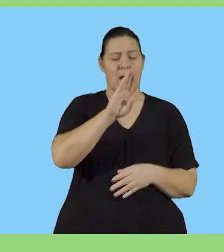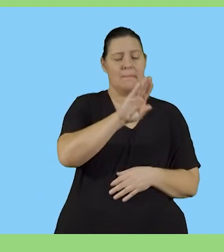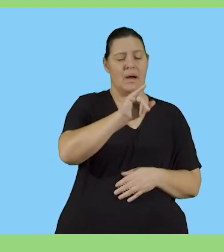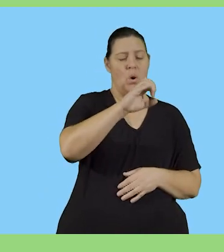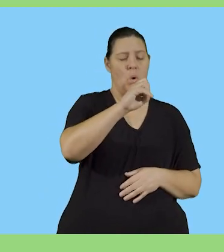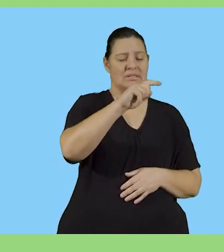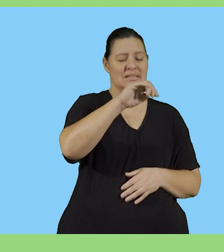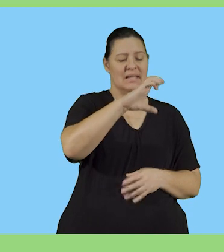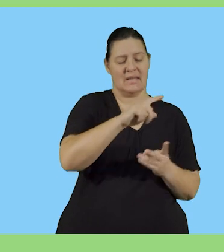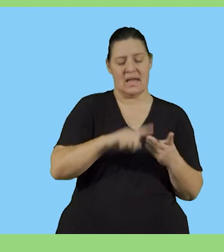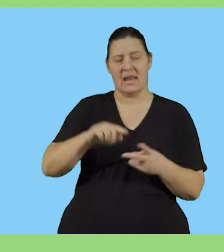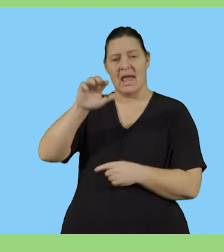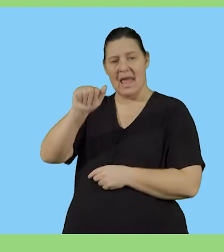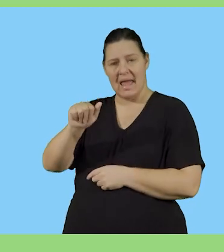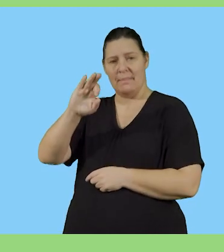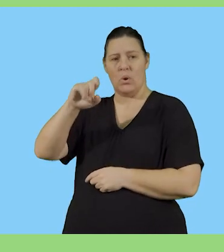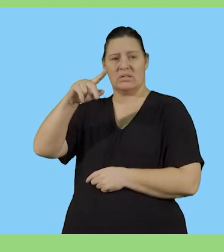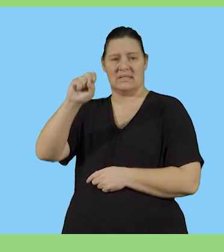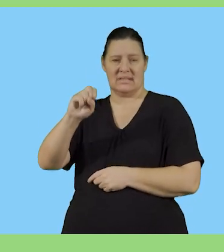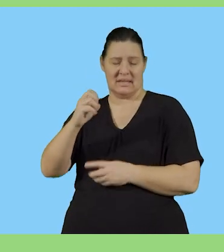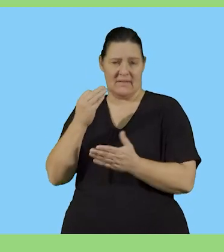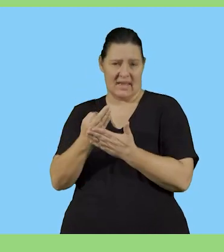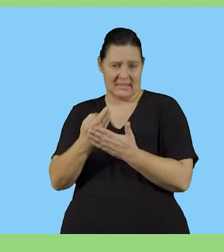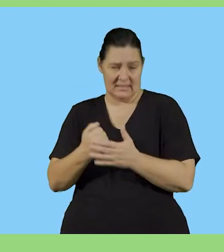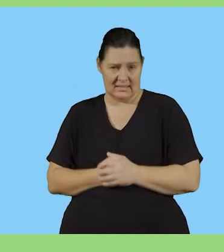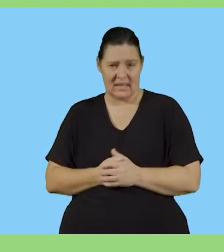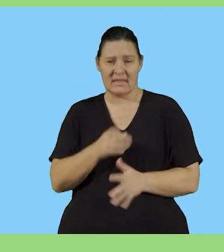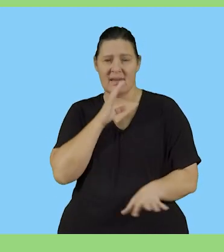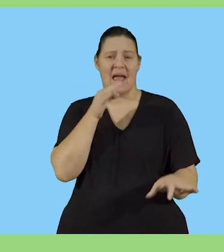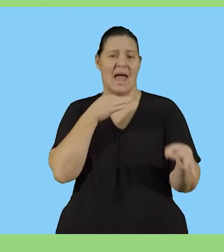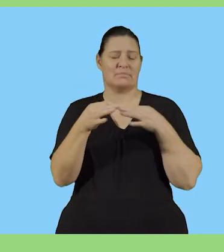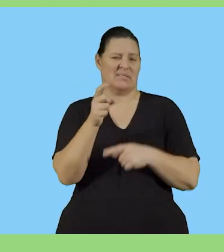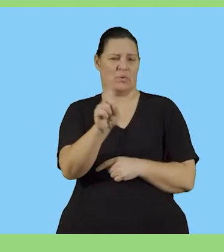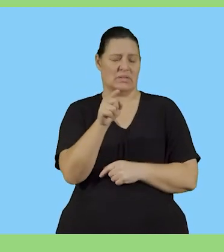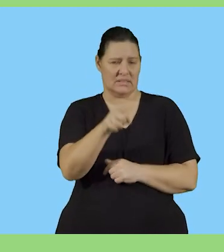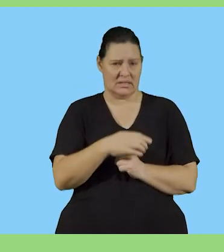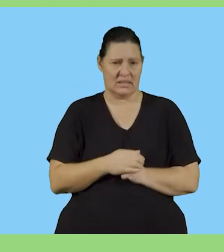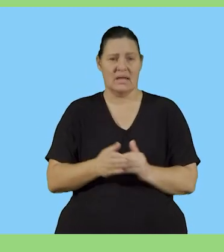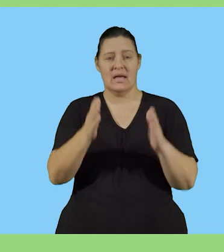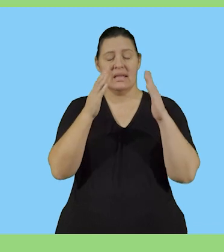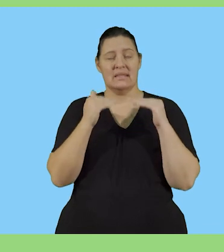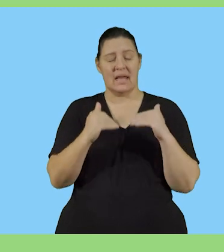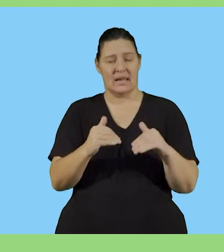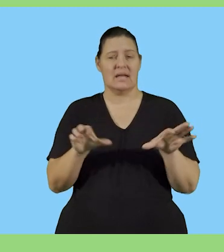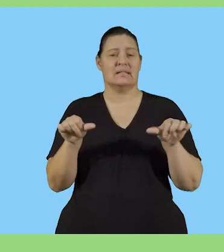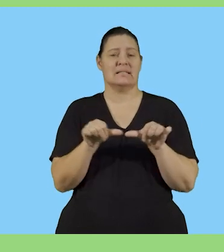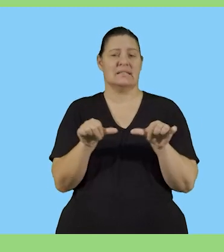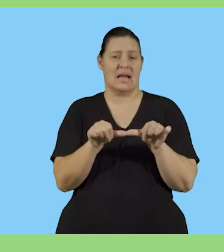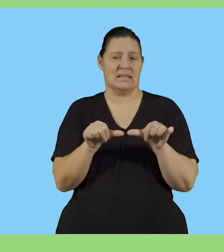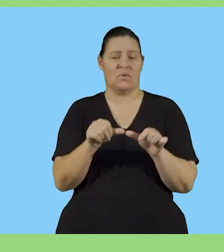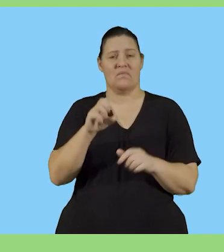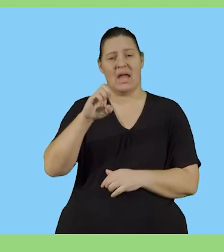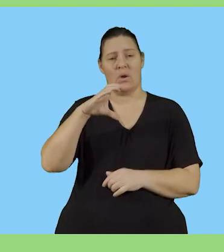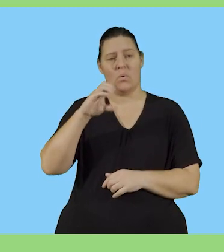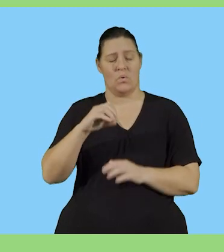to move on to biotic and abiotic factors. You will then explain what those are. And then we are going to move on to